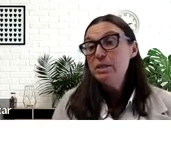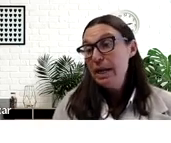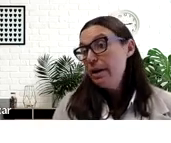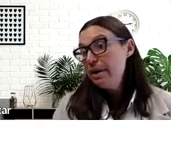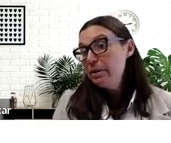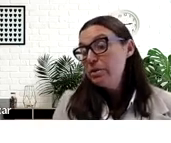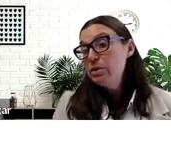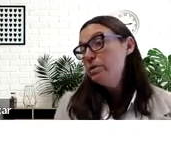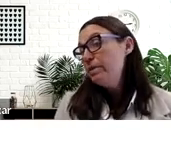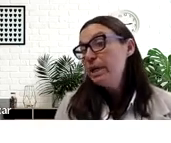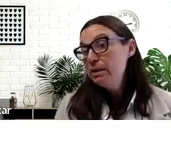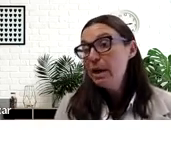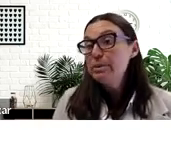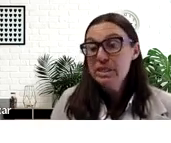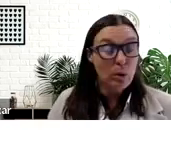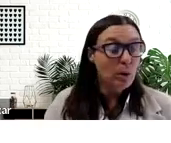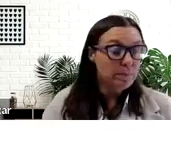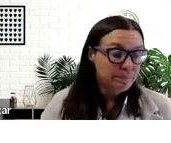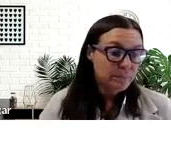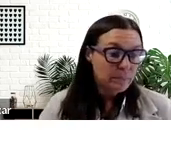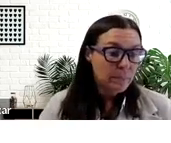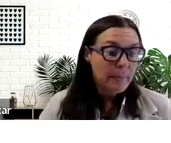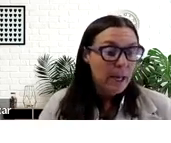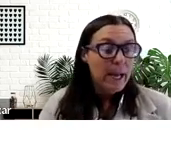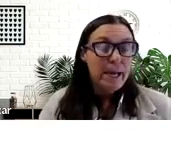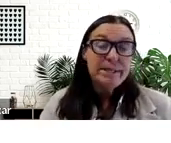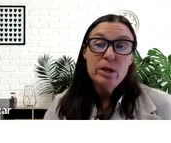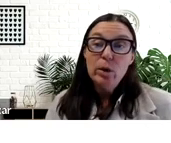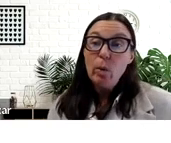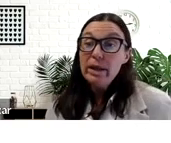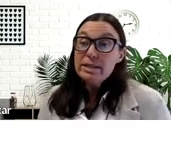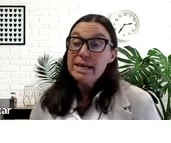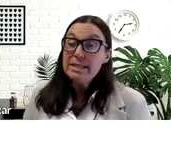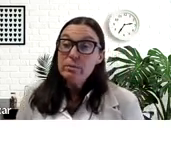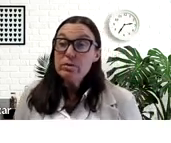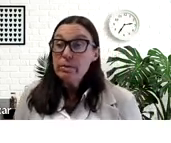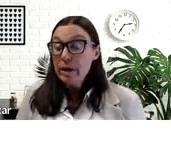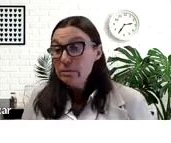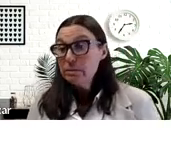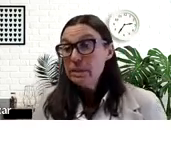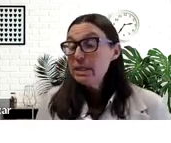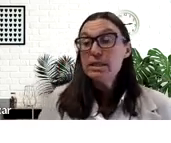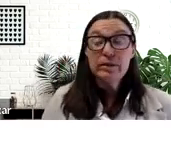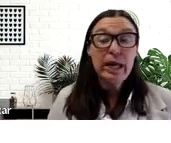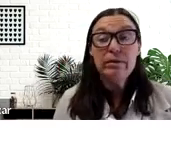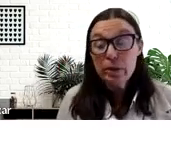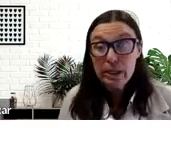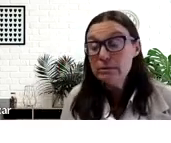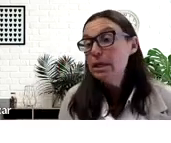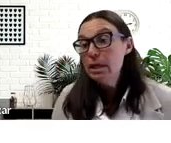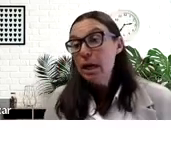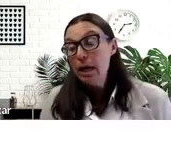left his payback house to his family. That was his goal. And while his last name was Romero in Southern